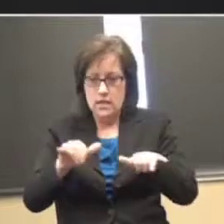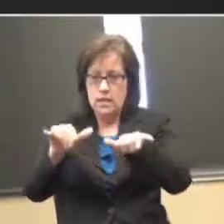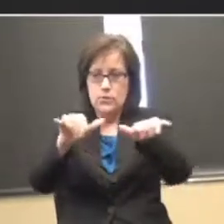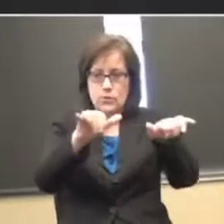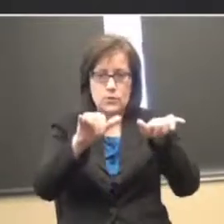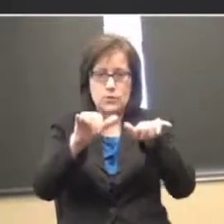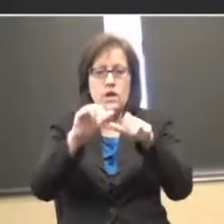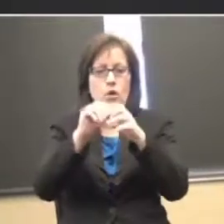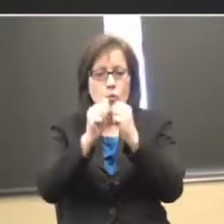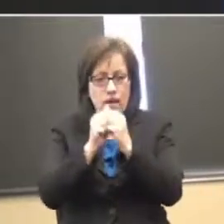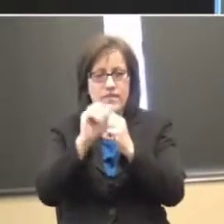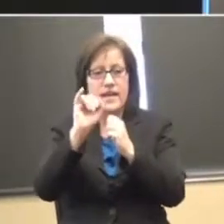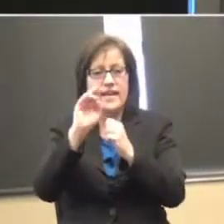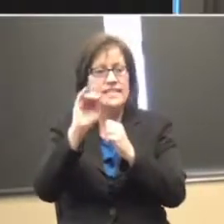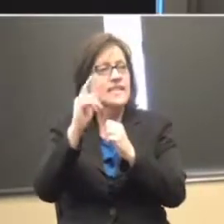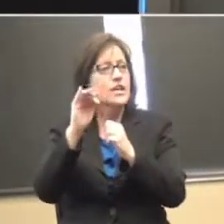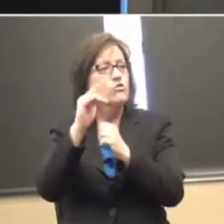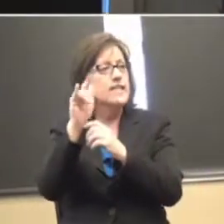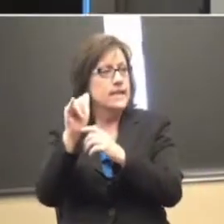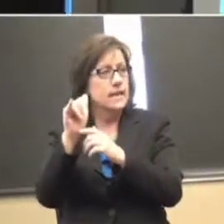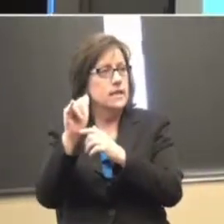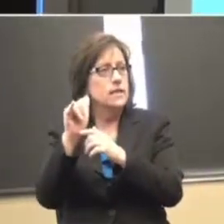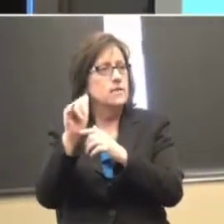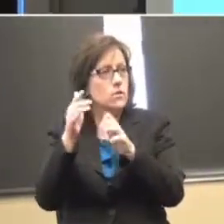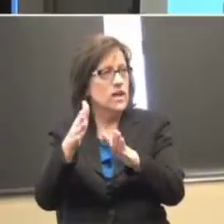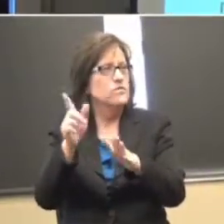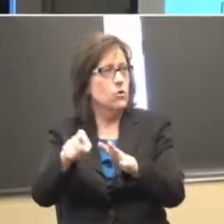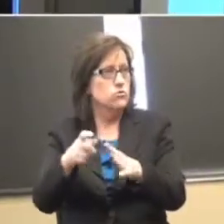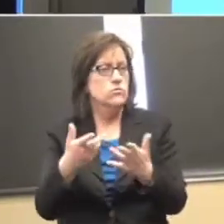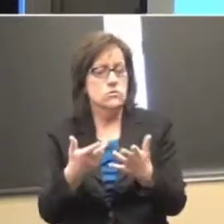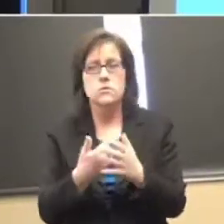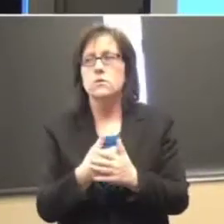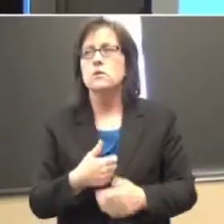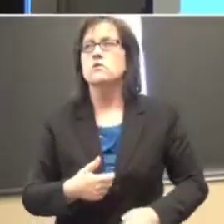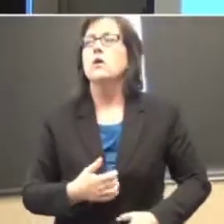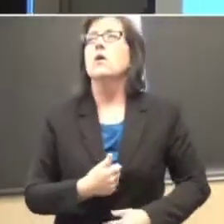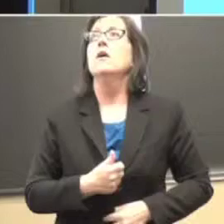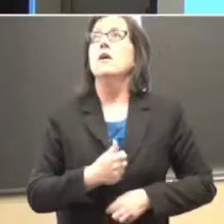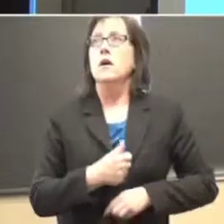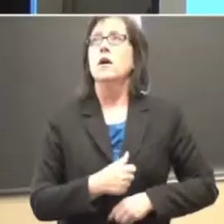You've also got the problem that as soon as you go in, what's the teacher going to start doing?